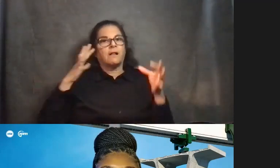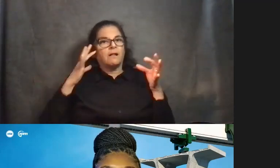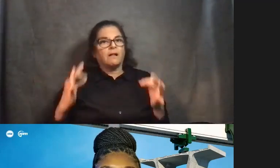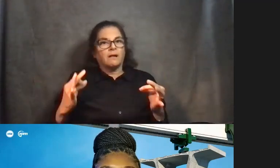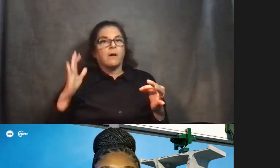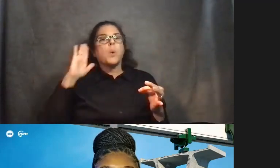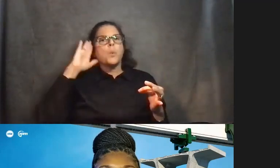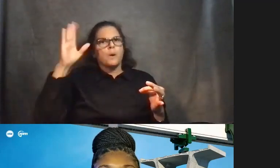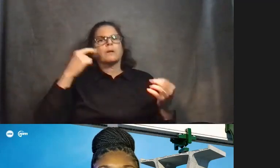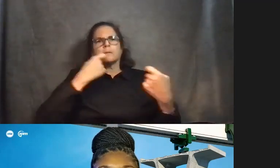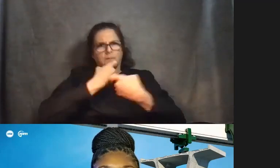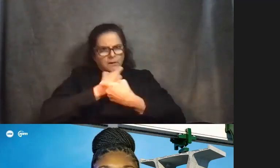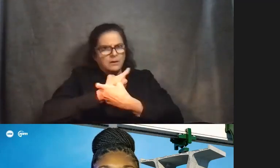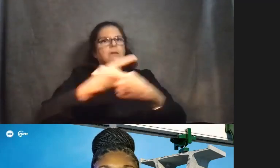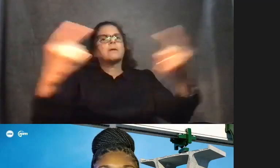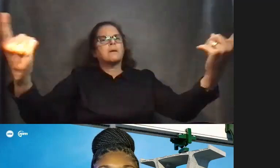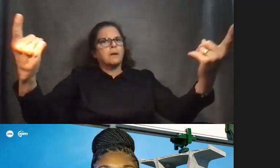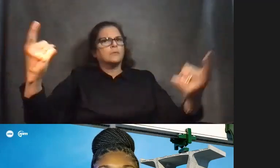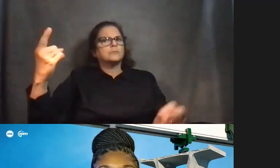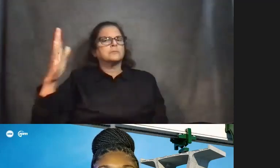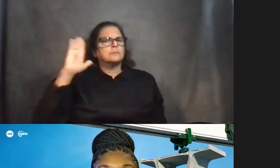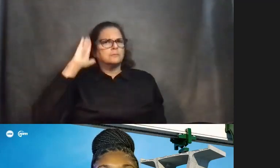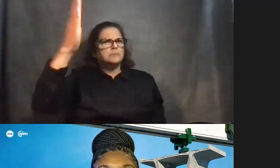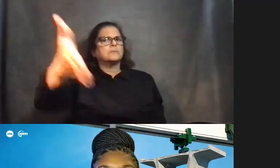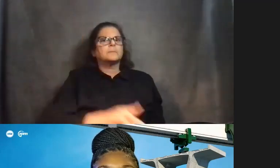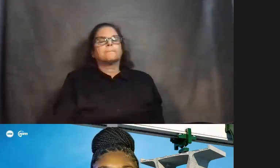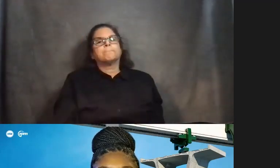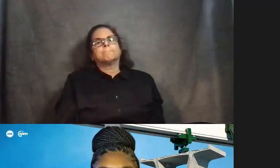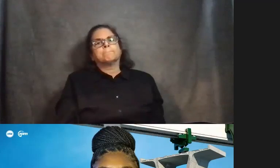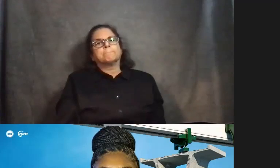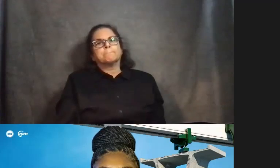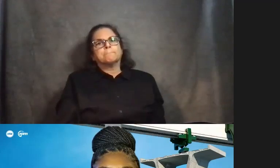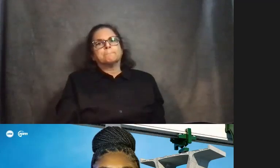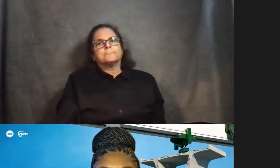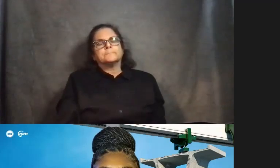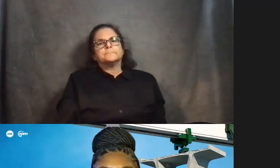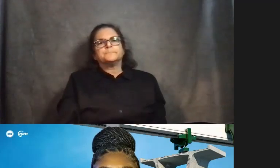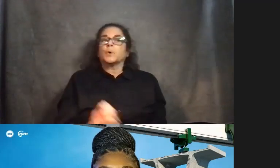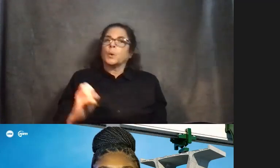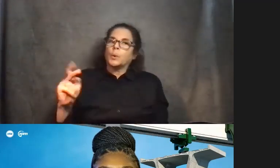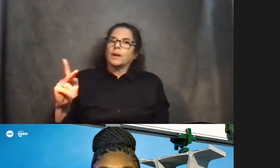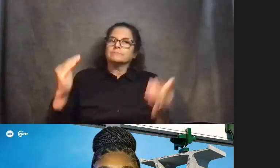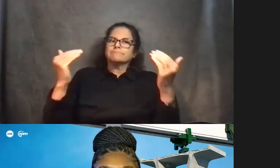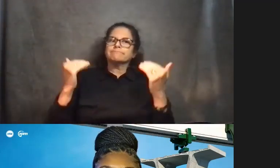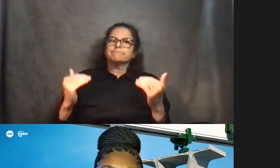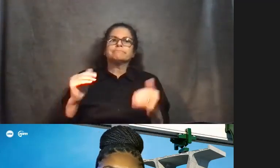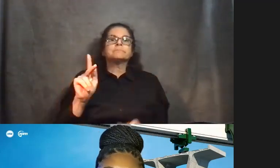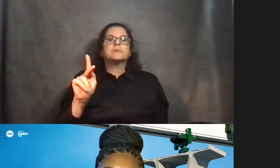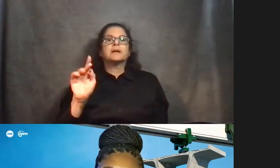announced to the community when we do have a decision on that. Okay. The next question is for Kevin.